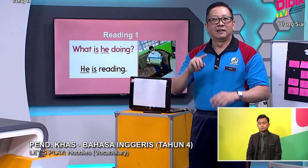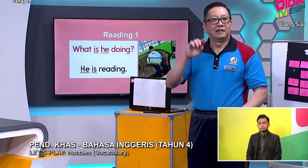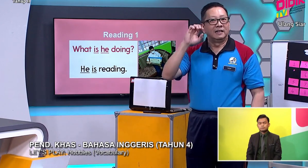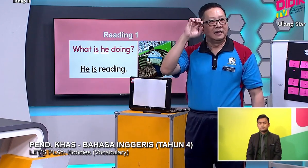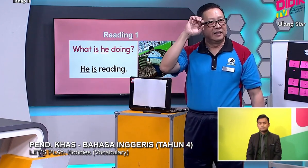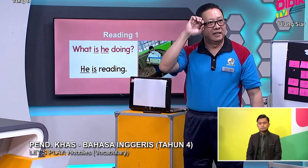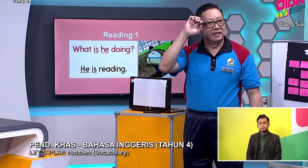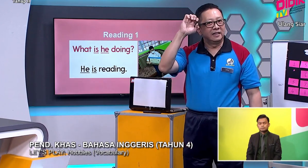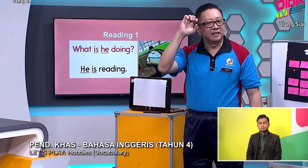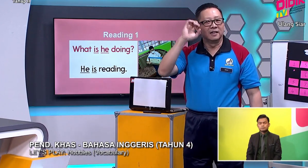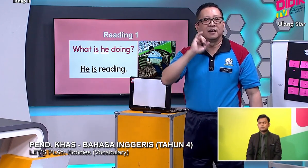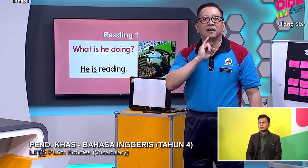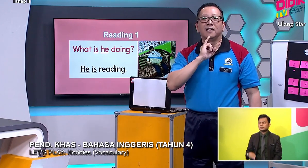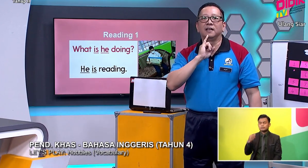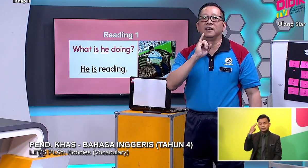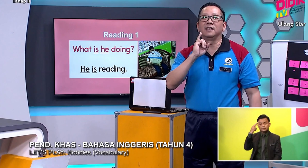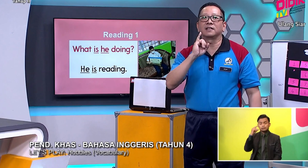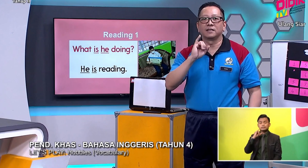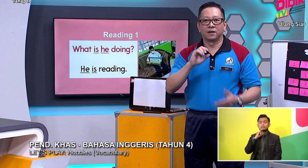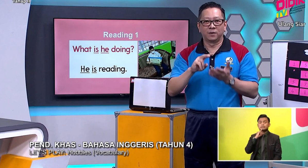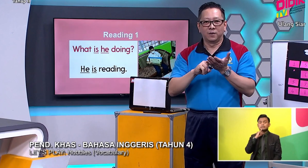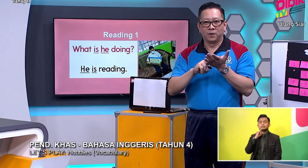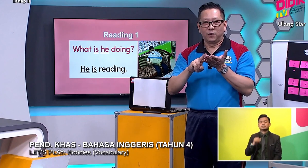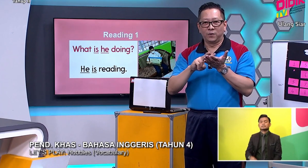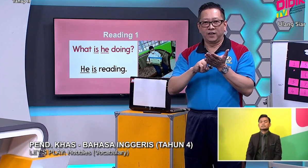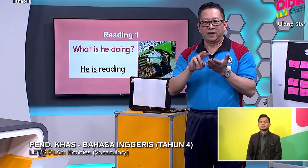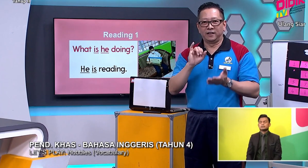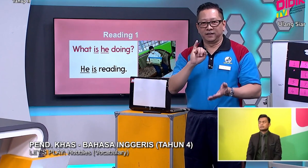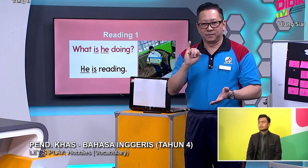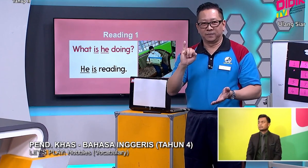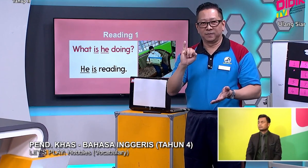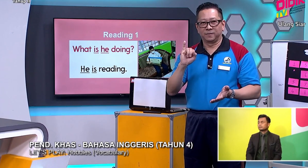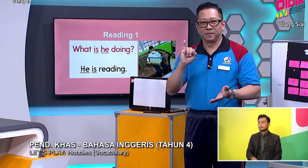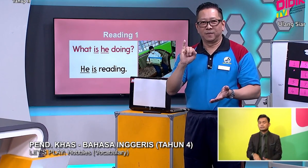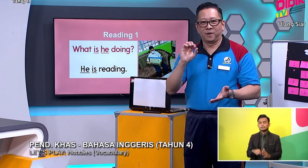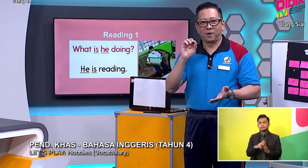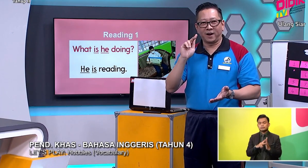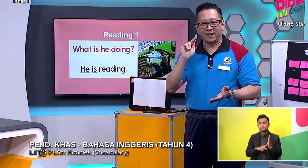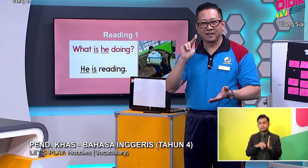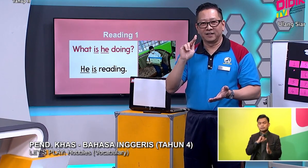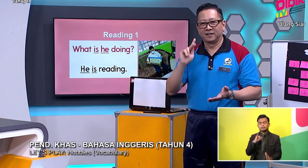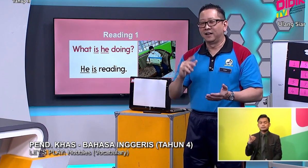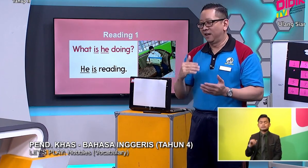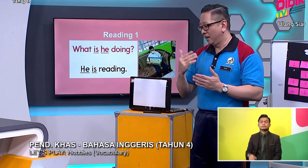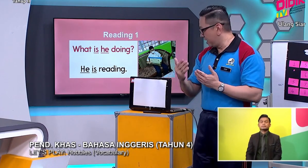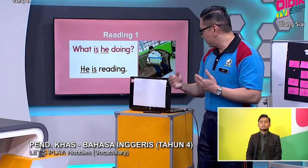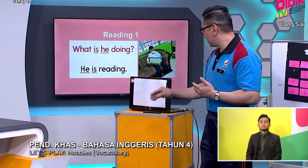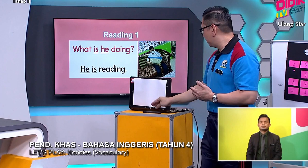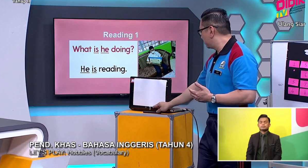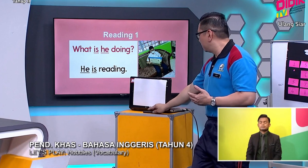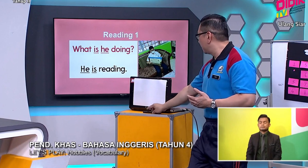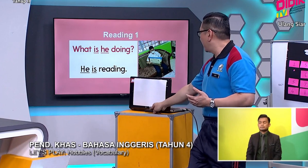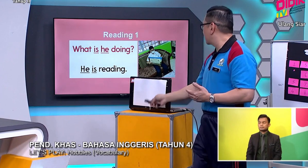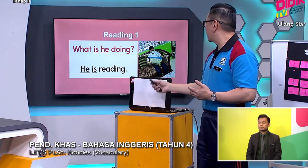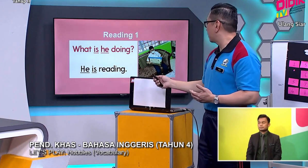He Is Reading Alright Let's